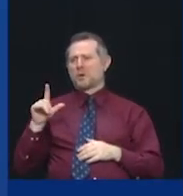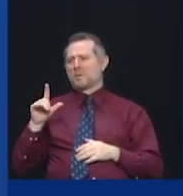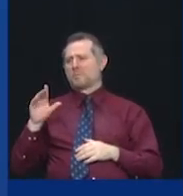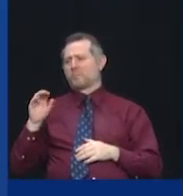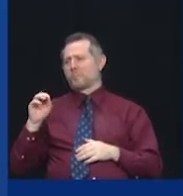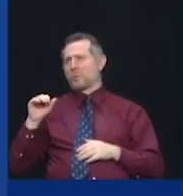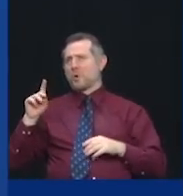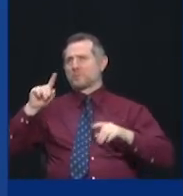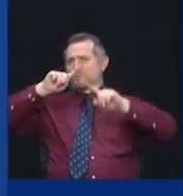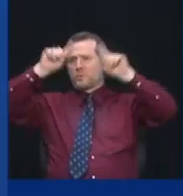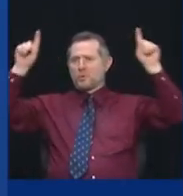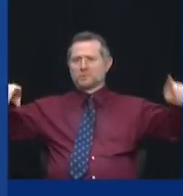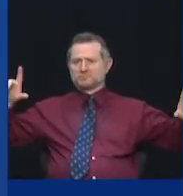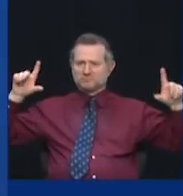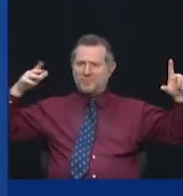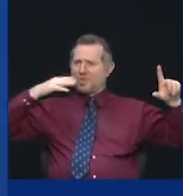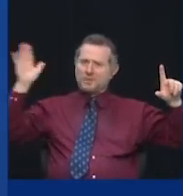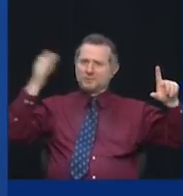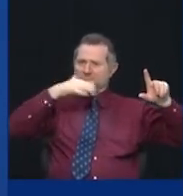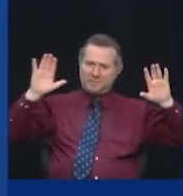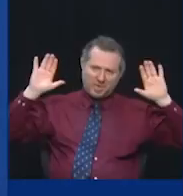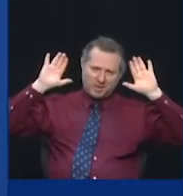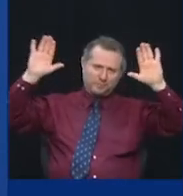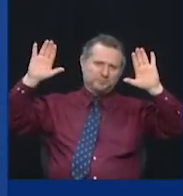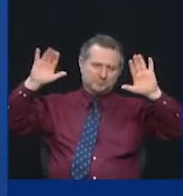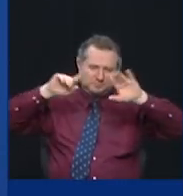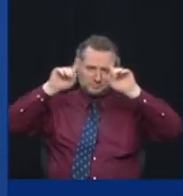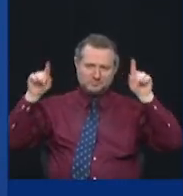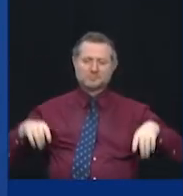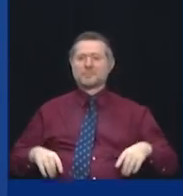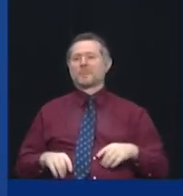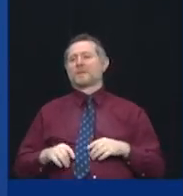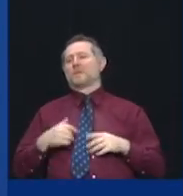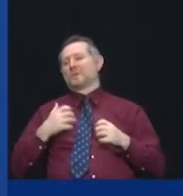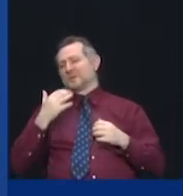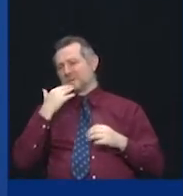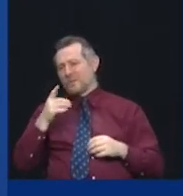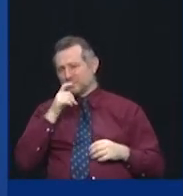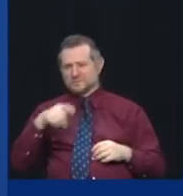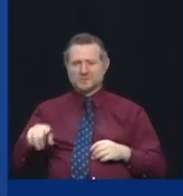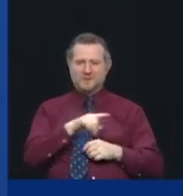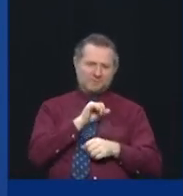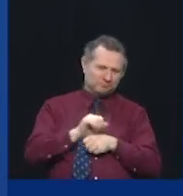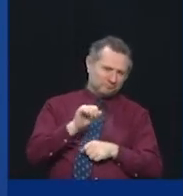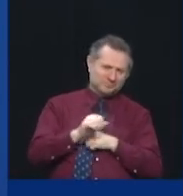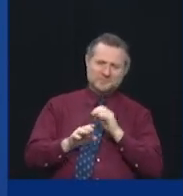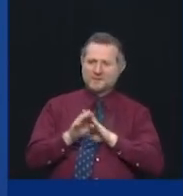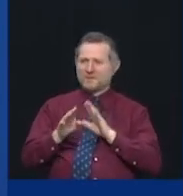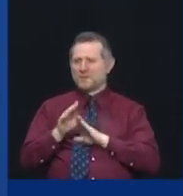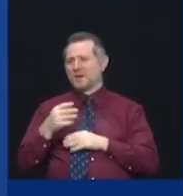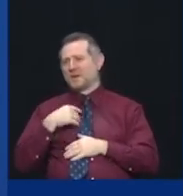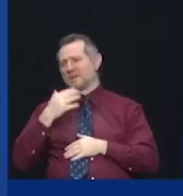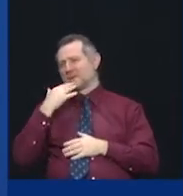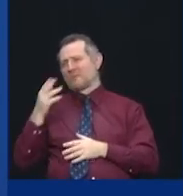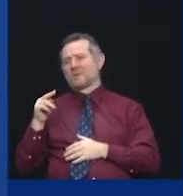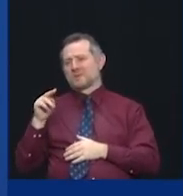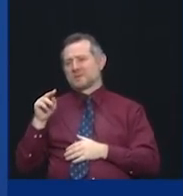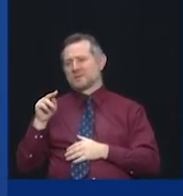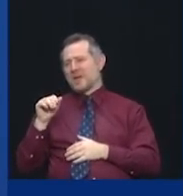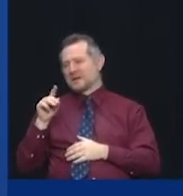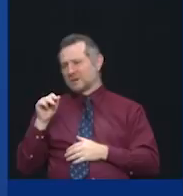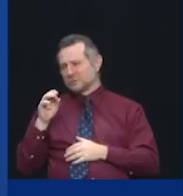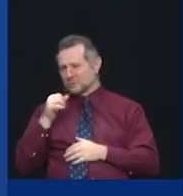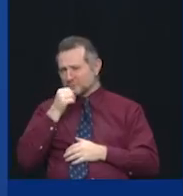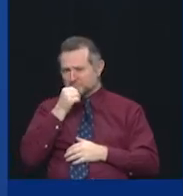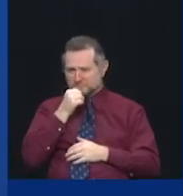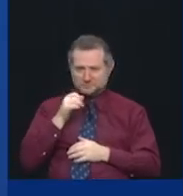all the people who worked very hard on this. I want to thank our narrators. I'm going to ask you to guess who the narrators are after